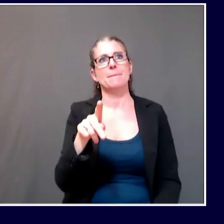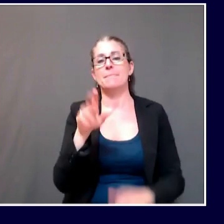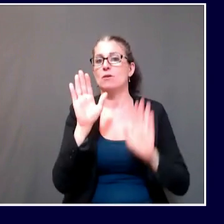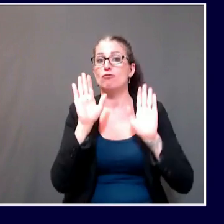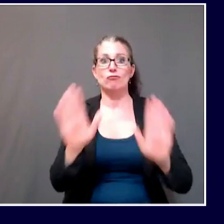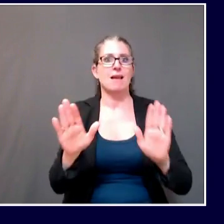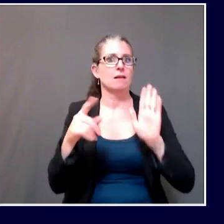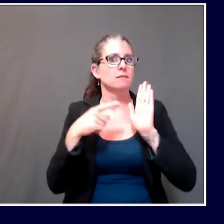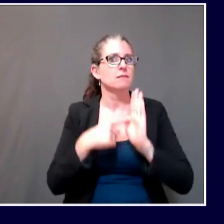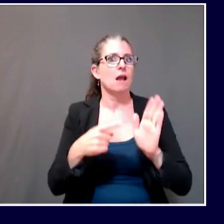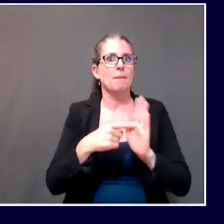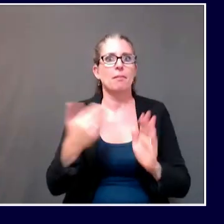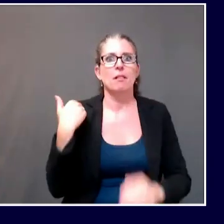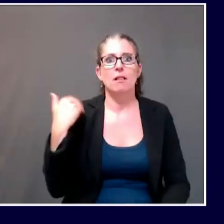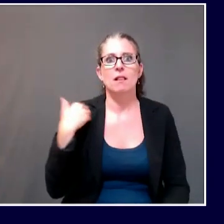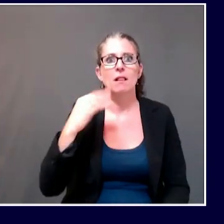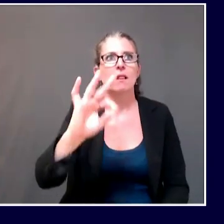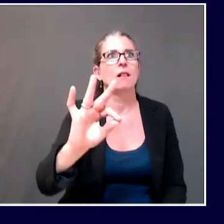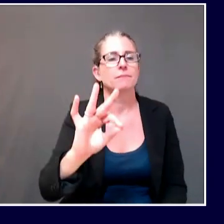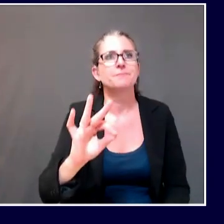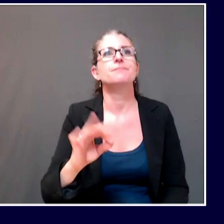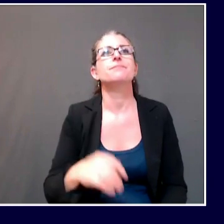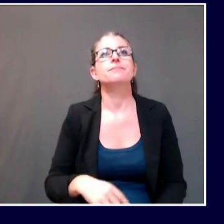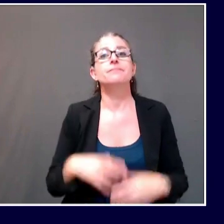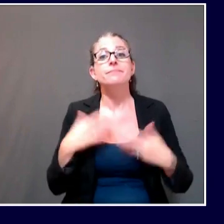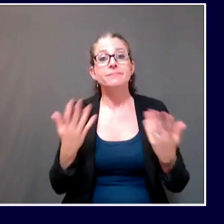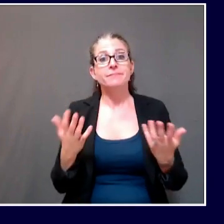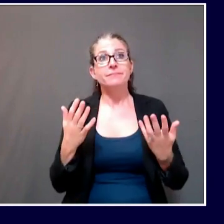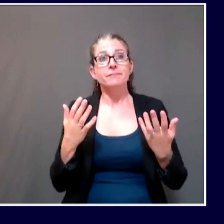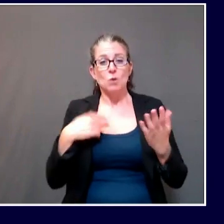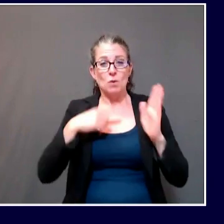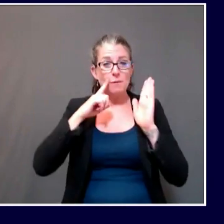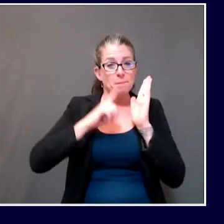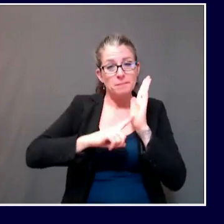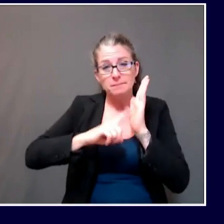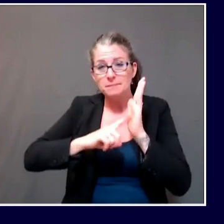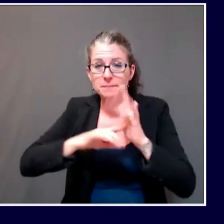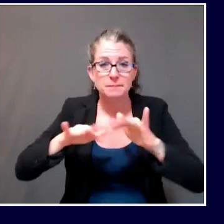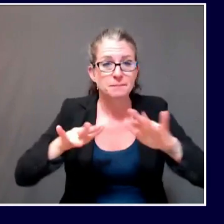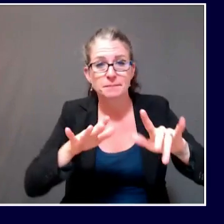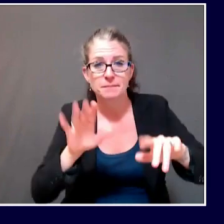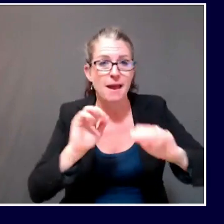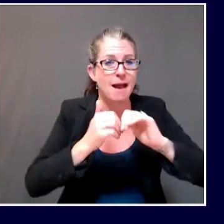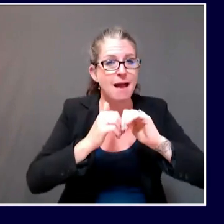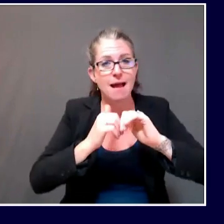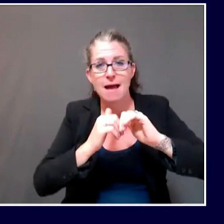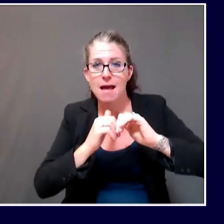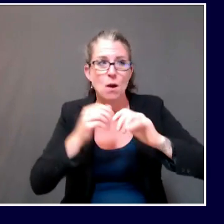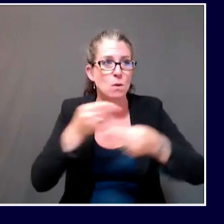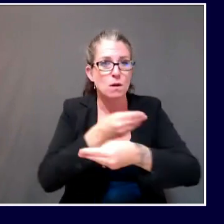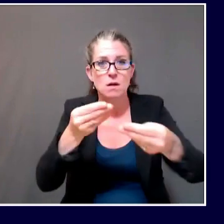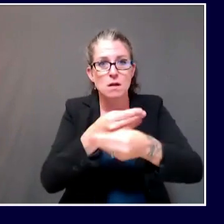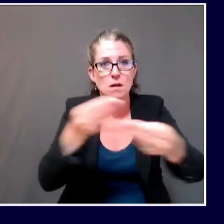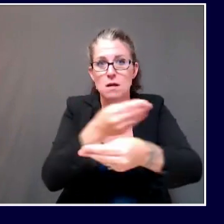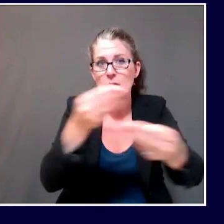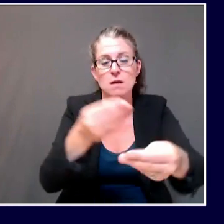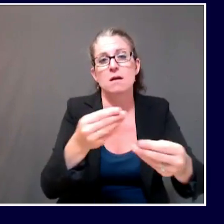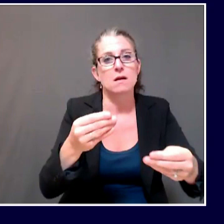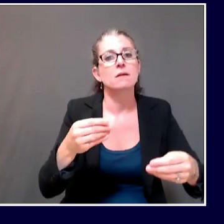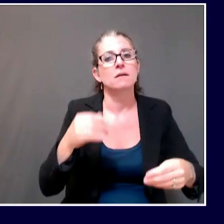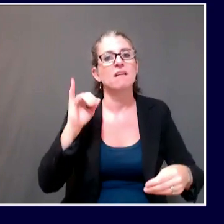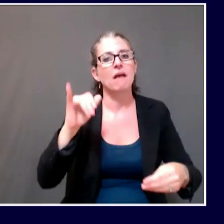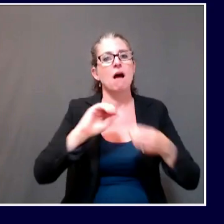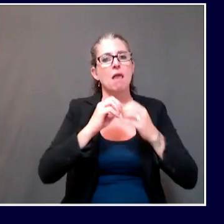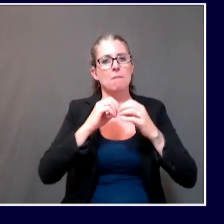an outbreak situation gets better and more refined as we learn more. So in this situation, you're right, there are about a total